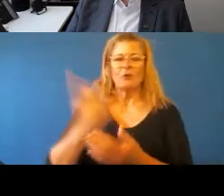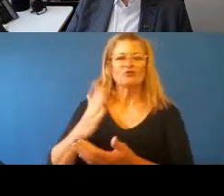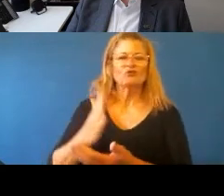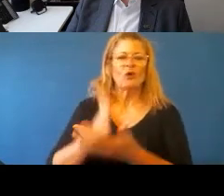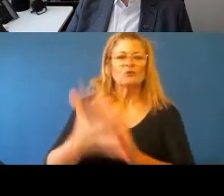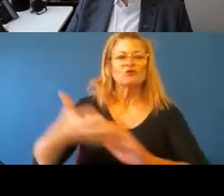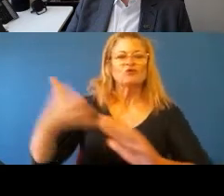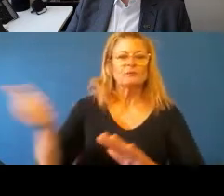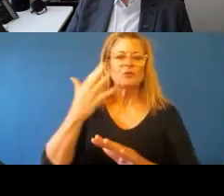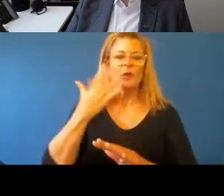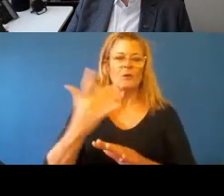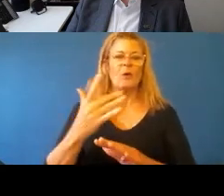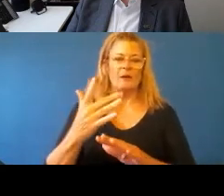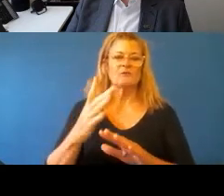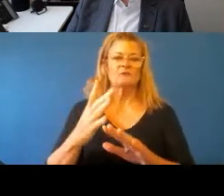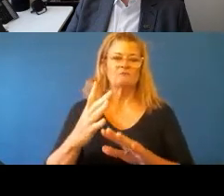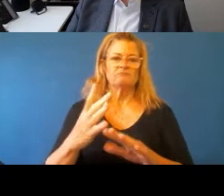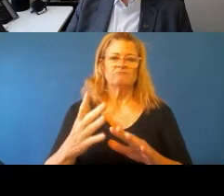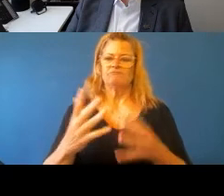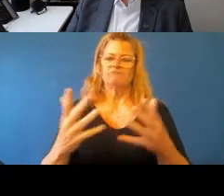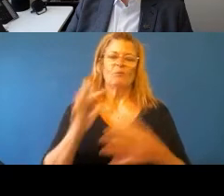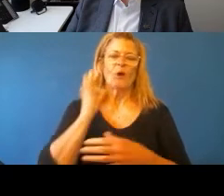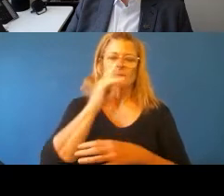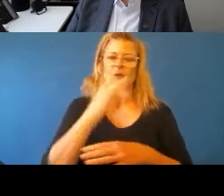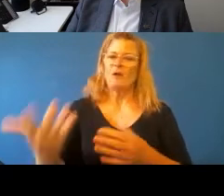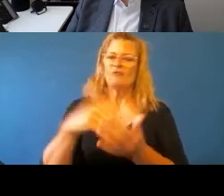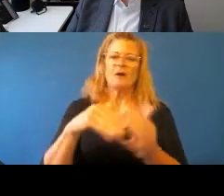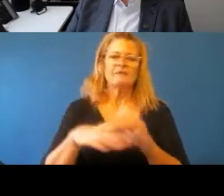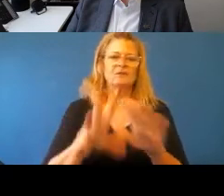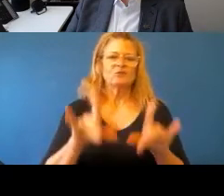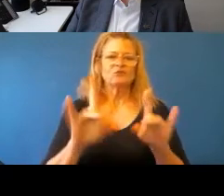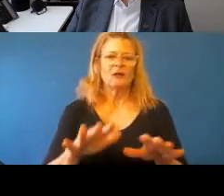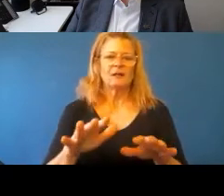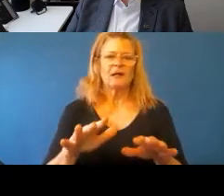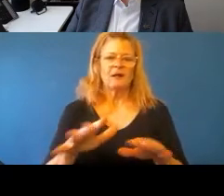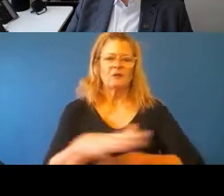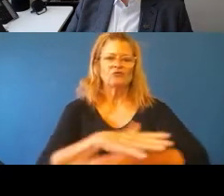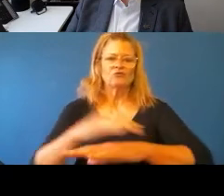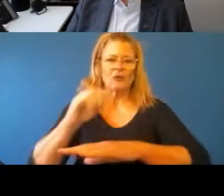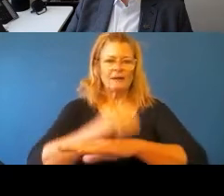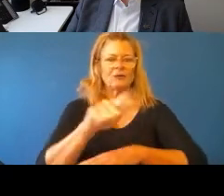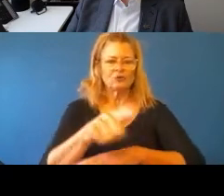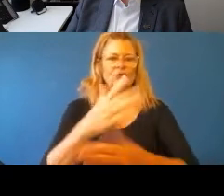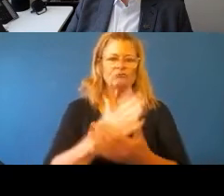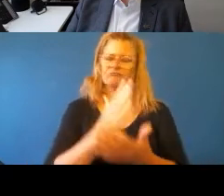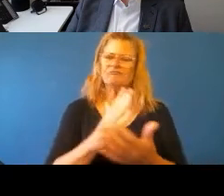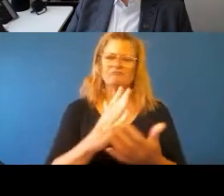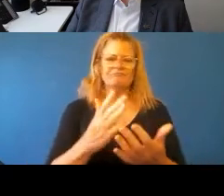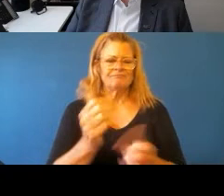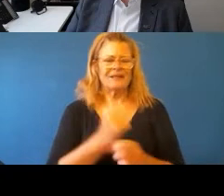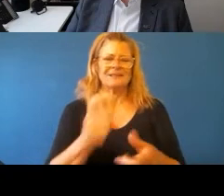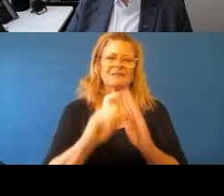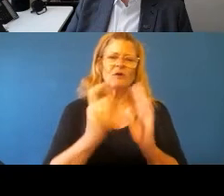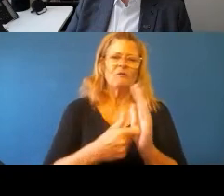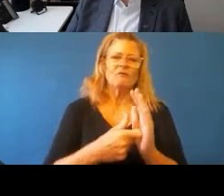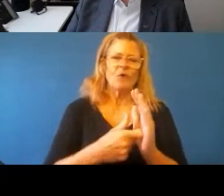and at repeated intervals since invasion that have made it very difficult for Aboriginal people to own water and to exercise rights